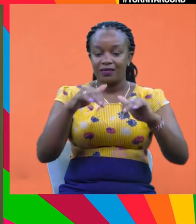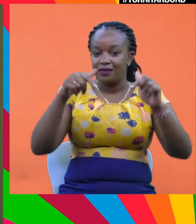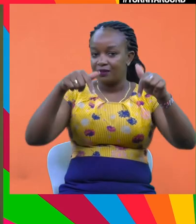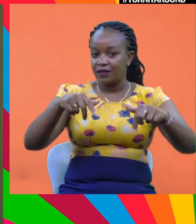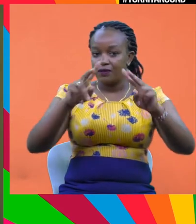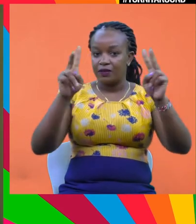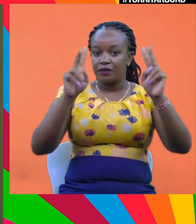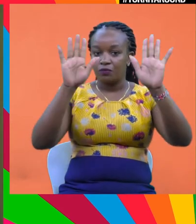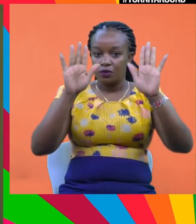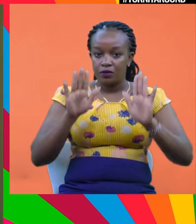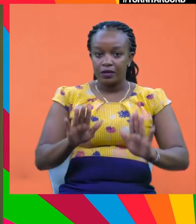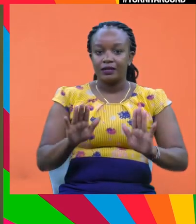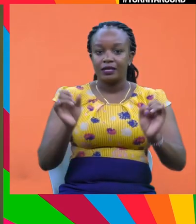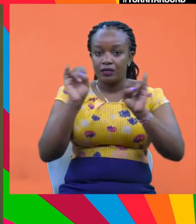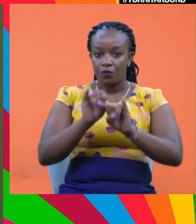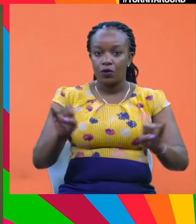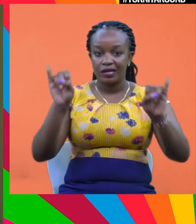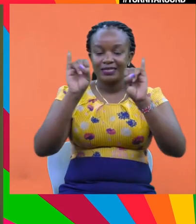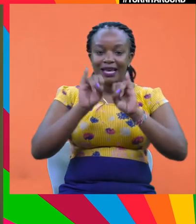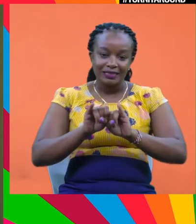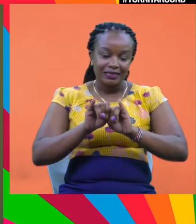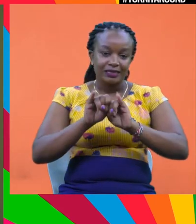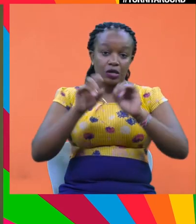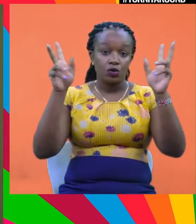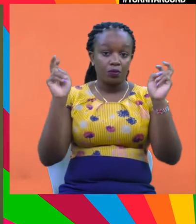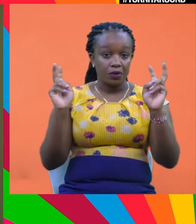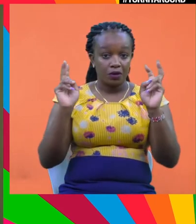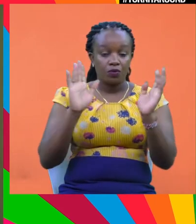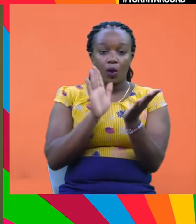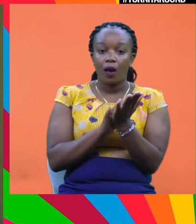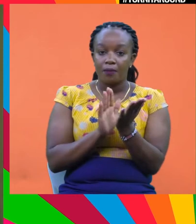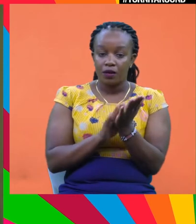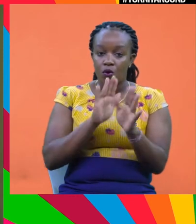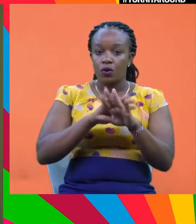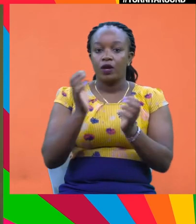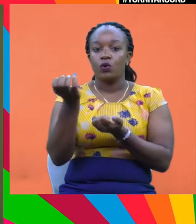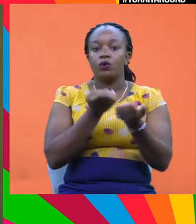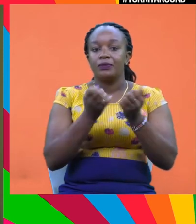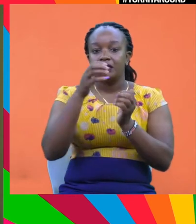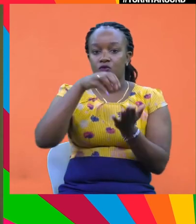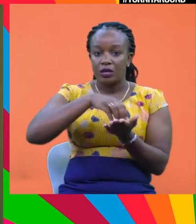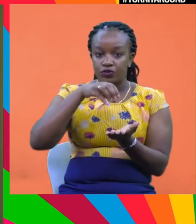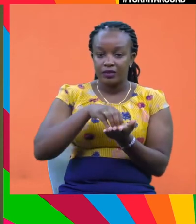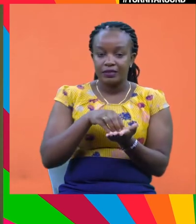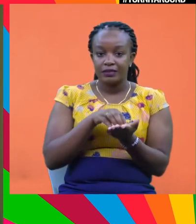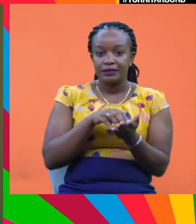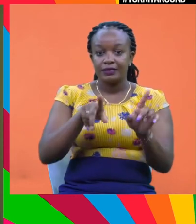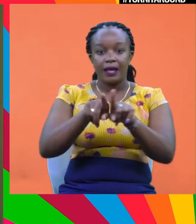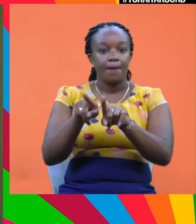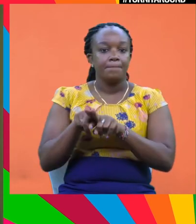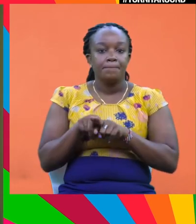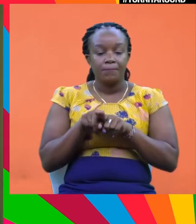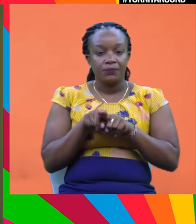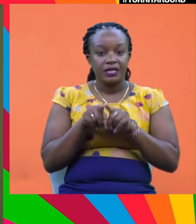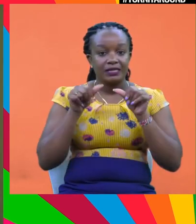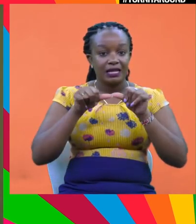important topic. I'm going to make brief remarks about the global economic outlook, the economic situation, and then also